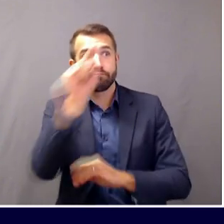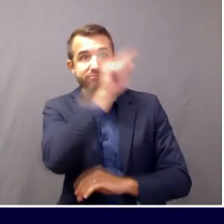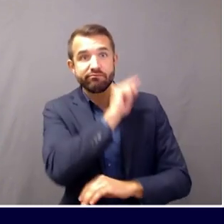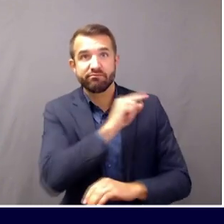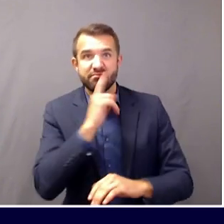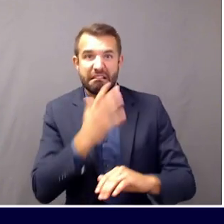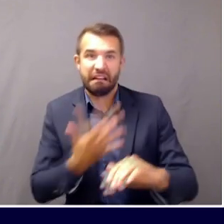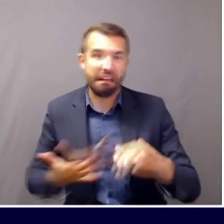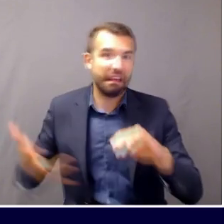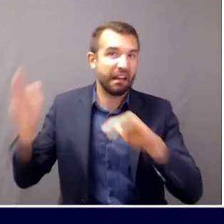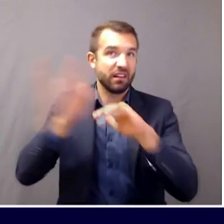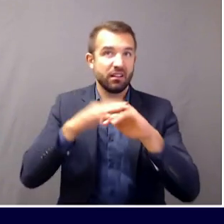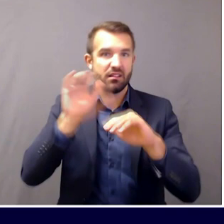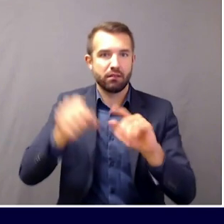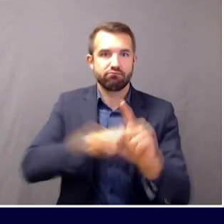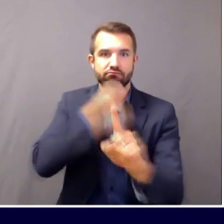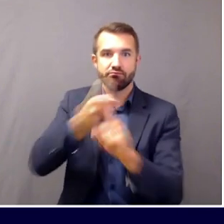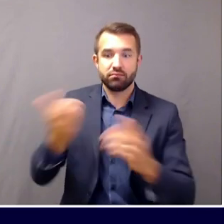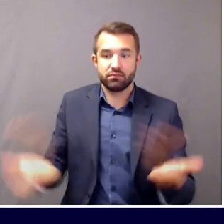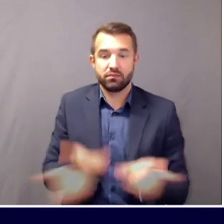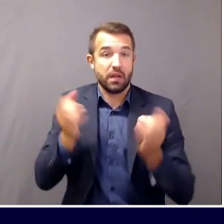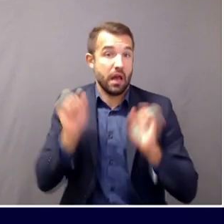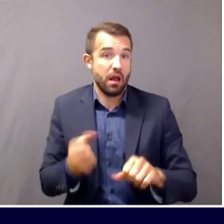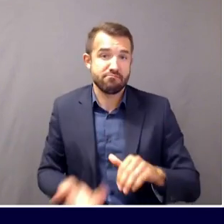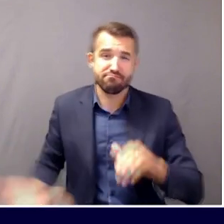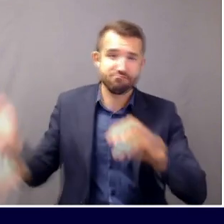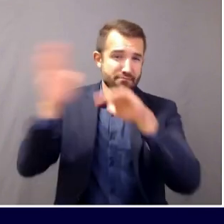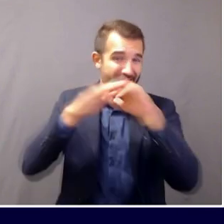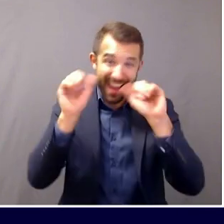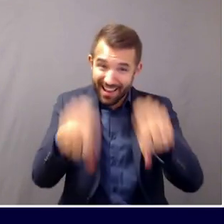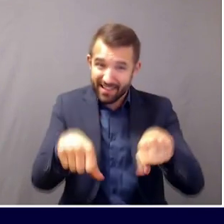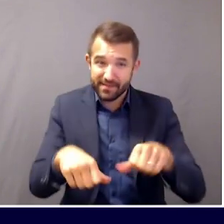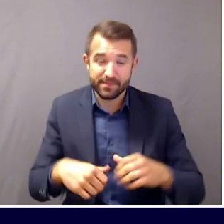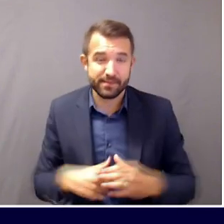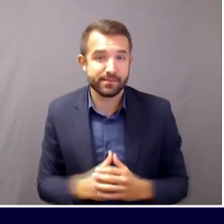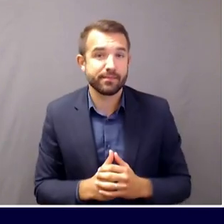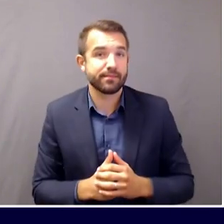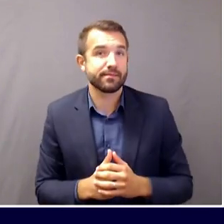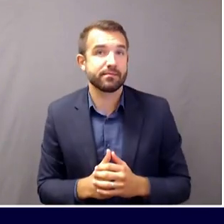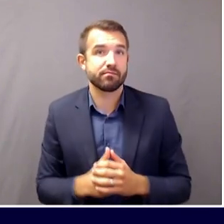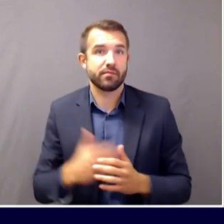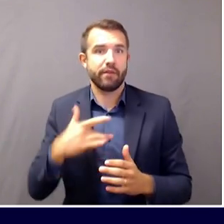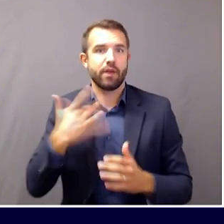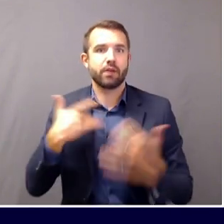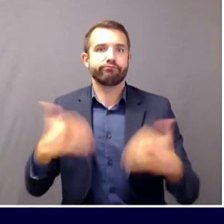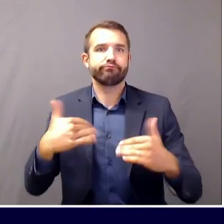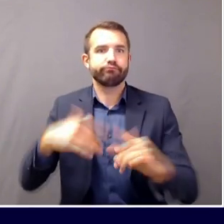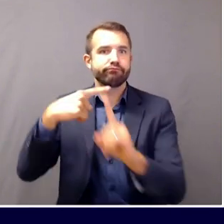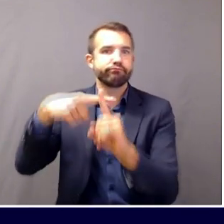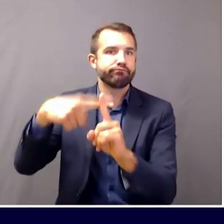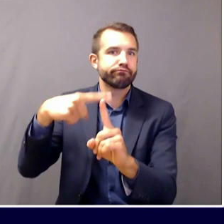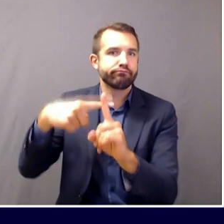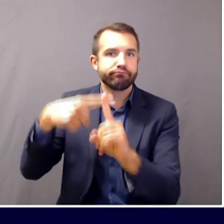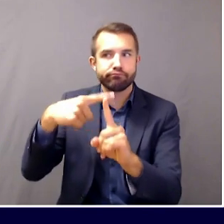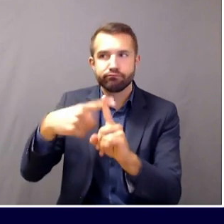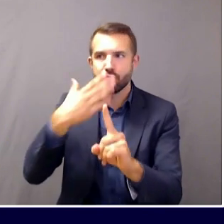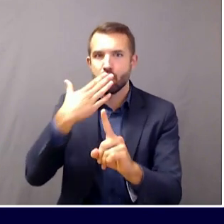and find its way here in Maine. These encouraging numbers could very quickly and easily change.